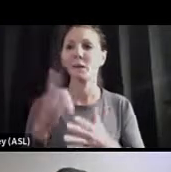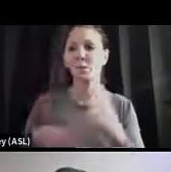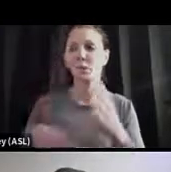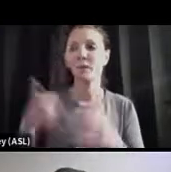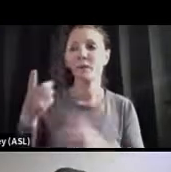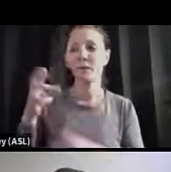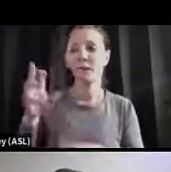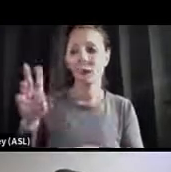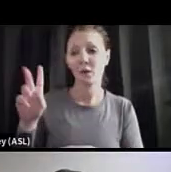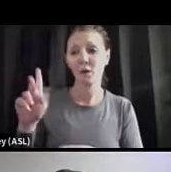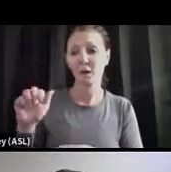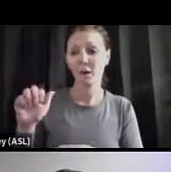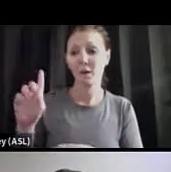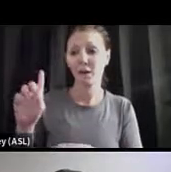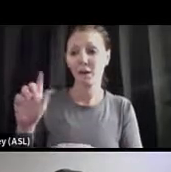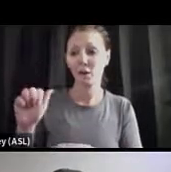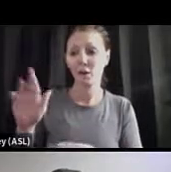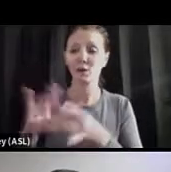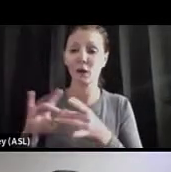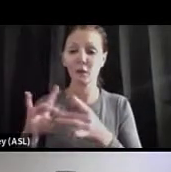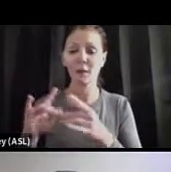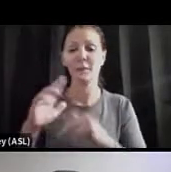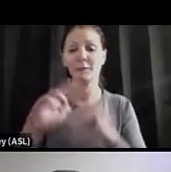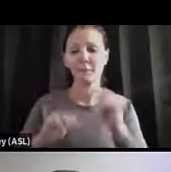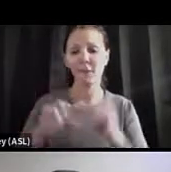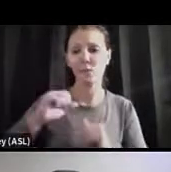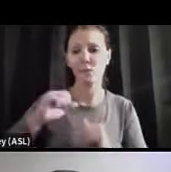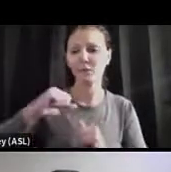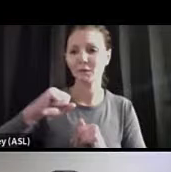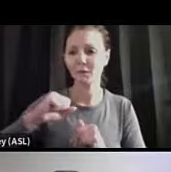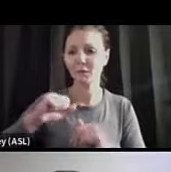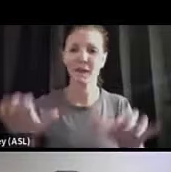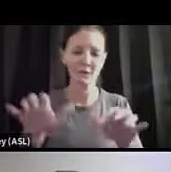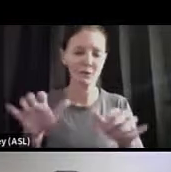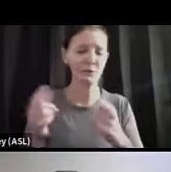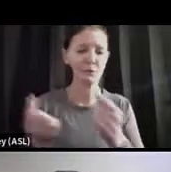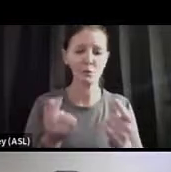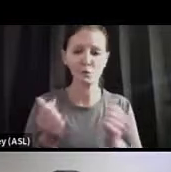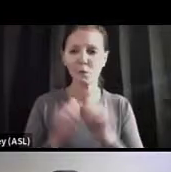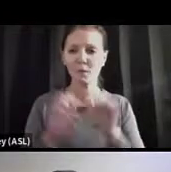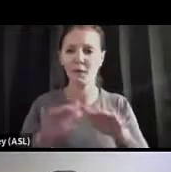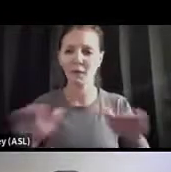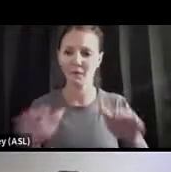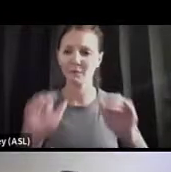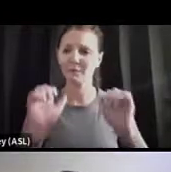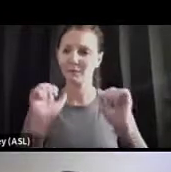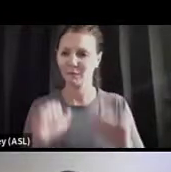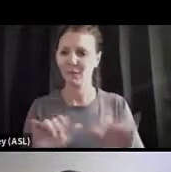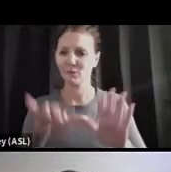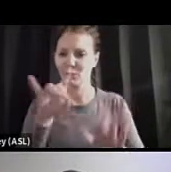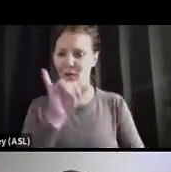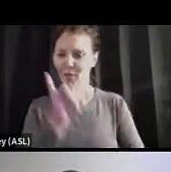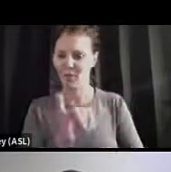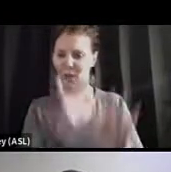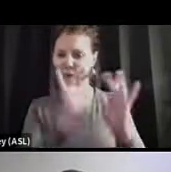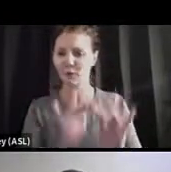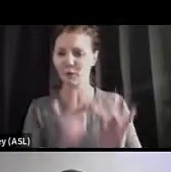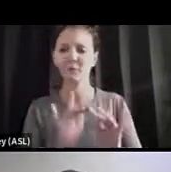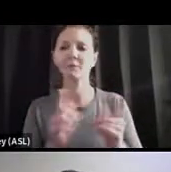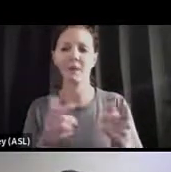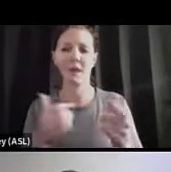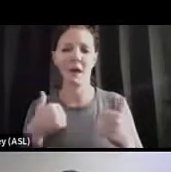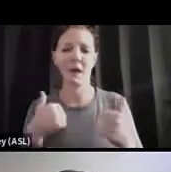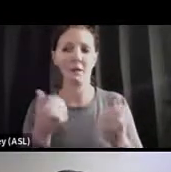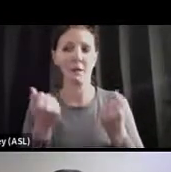talking about in terms of resilience, building resilience and activities you can do with your kids can also be found there. They also have pages in multiple